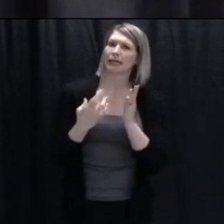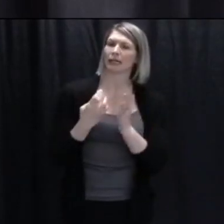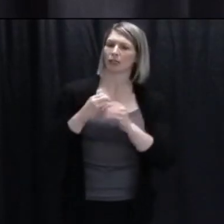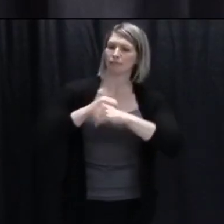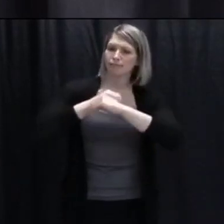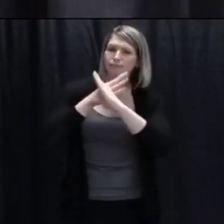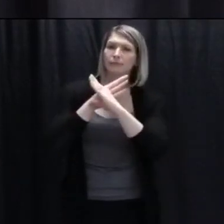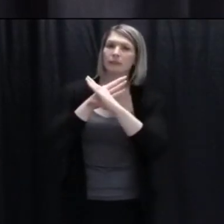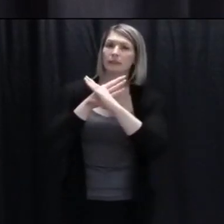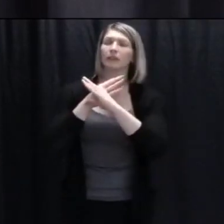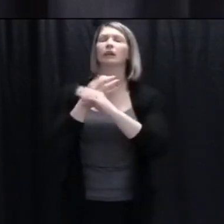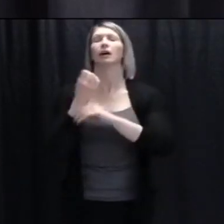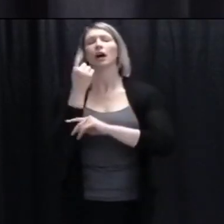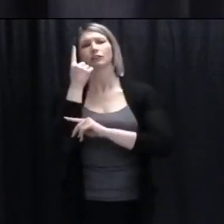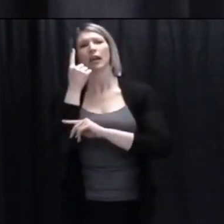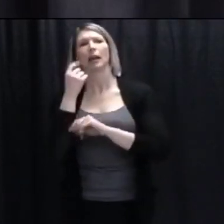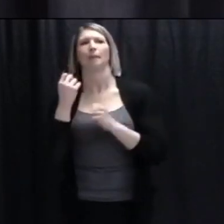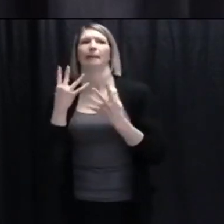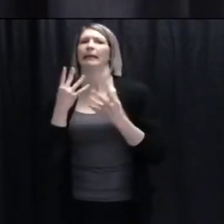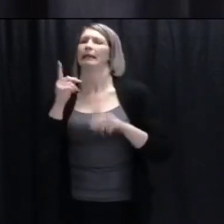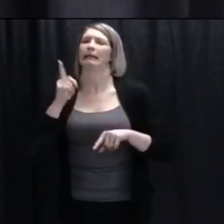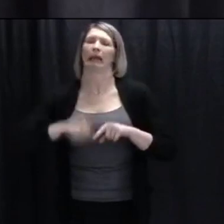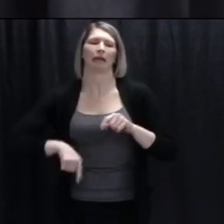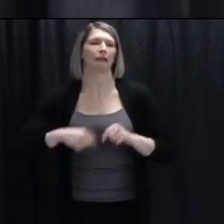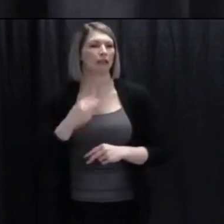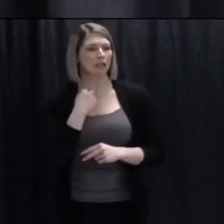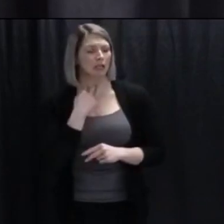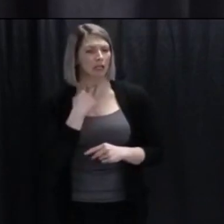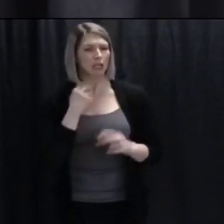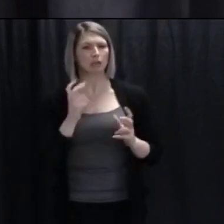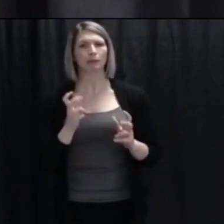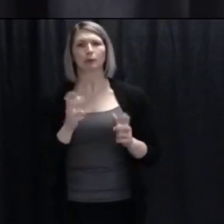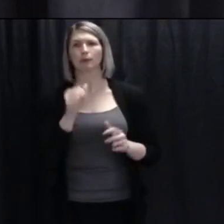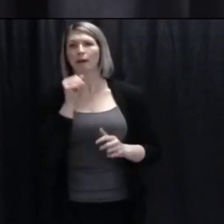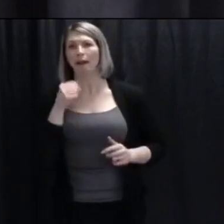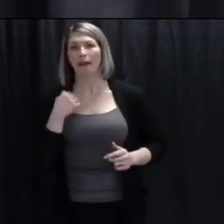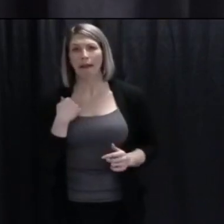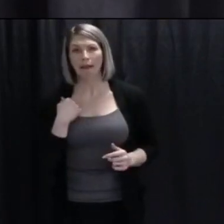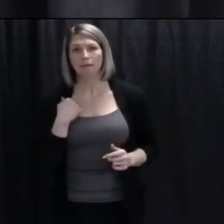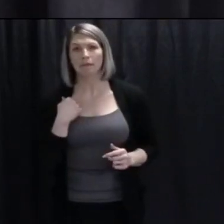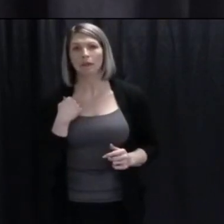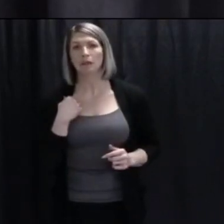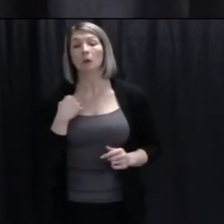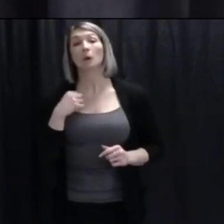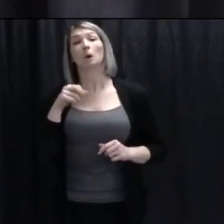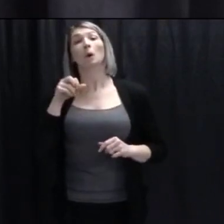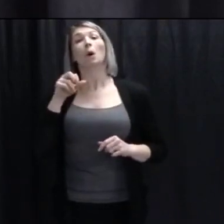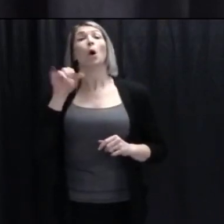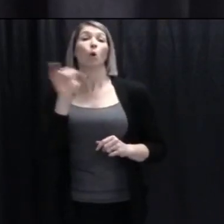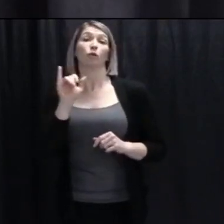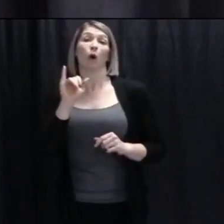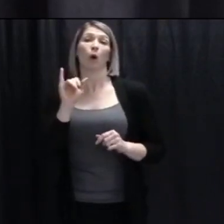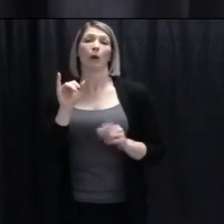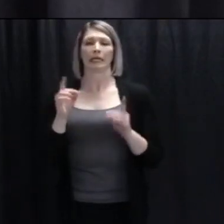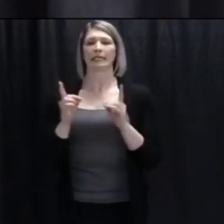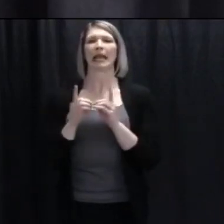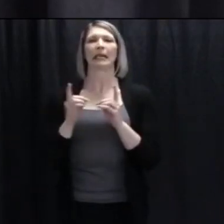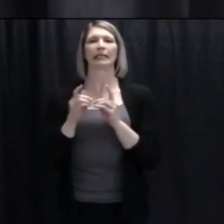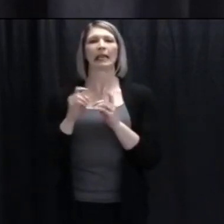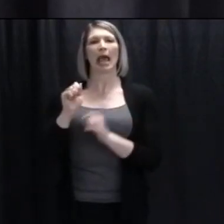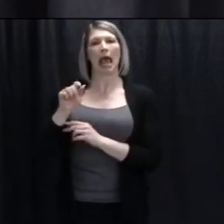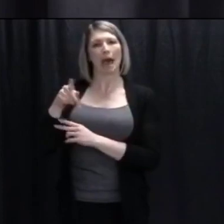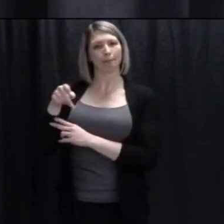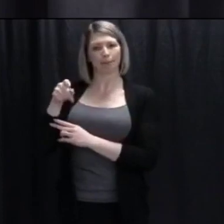with the use of that, and I've been told and I've been asked to bring up the issue of dating apps. They are very